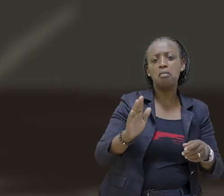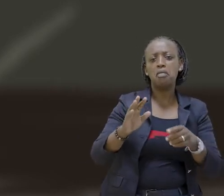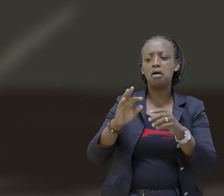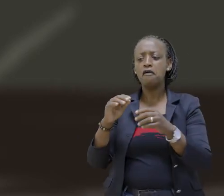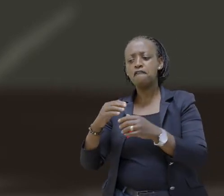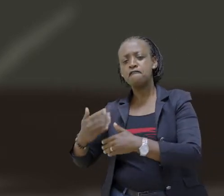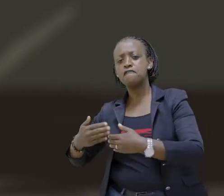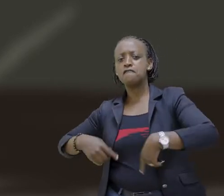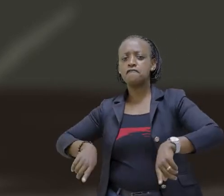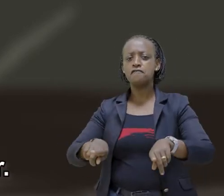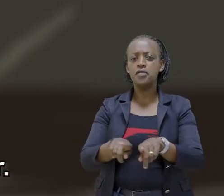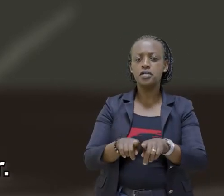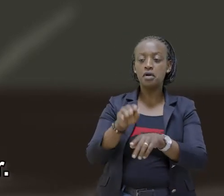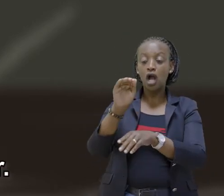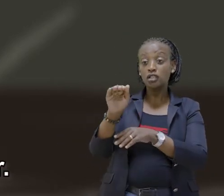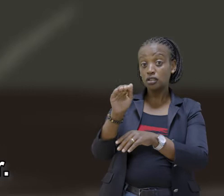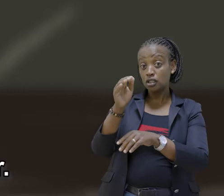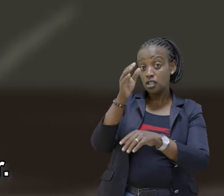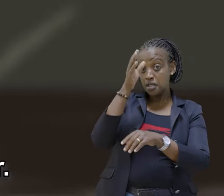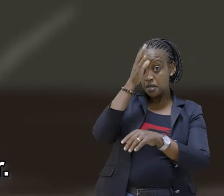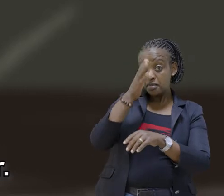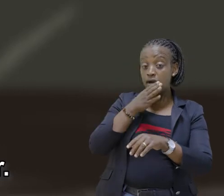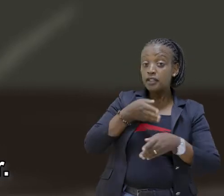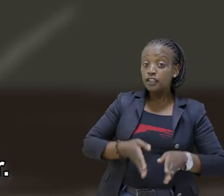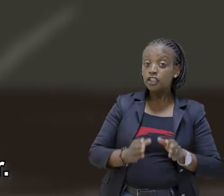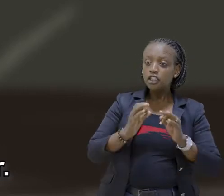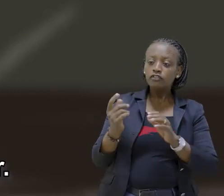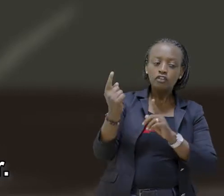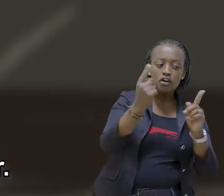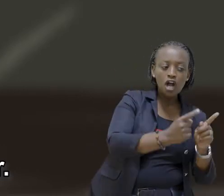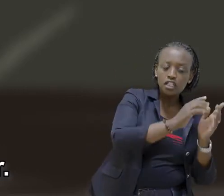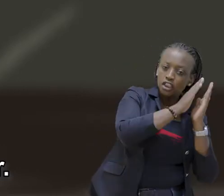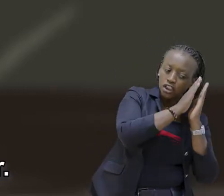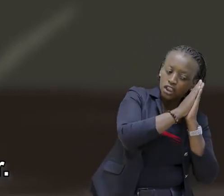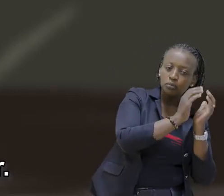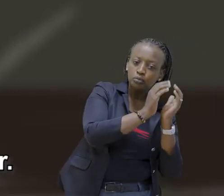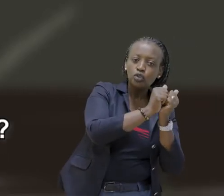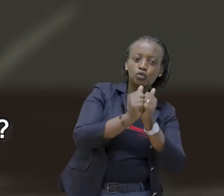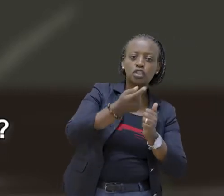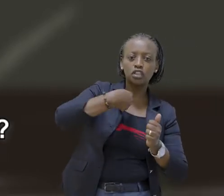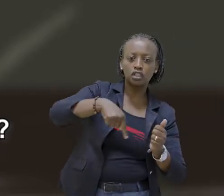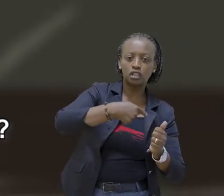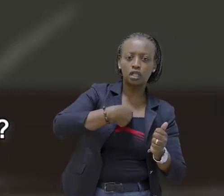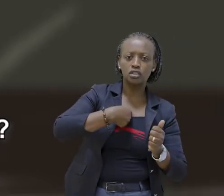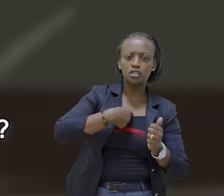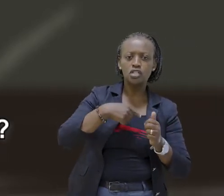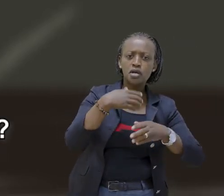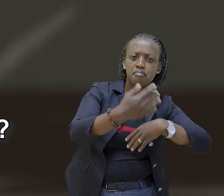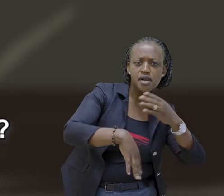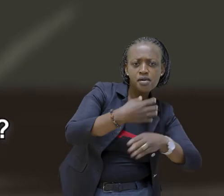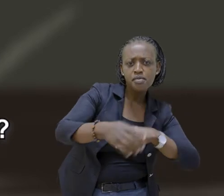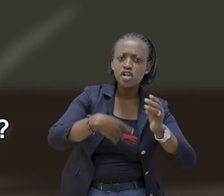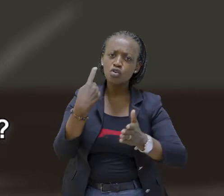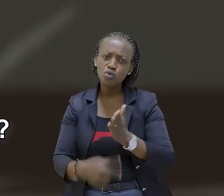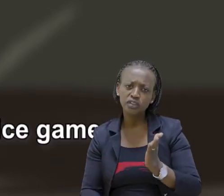Thank you I will ask my parents if we can come home for a sleepover But what kind of